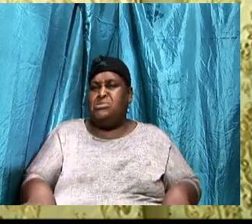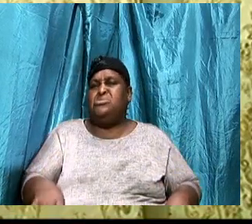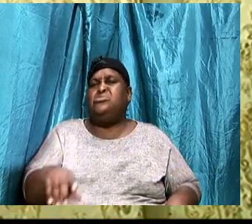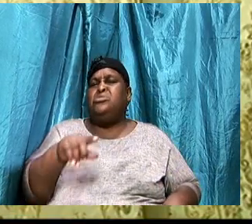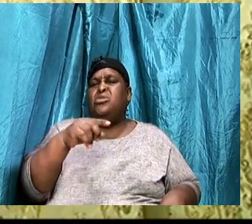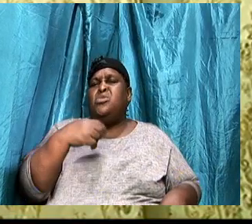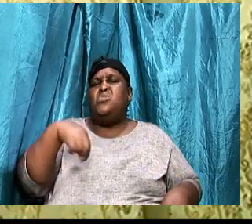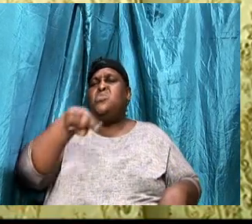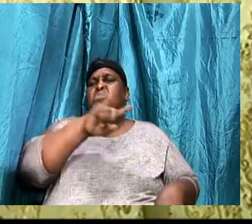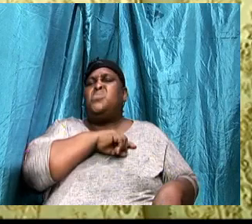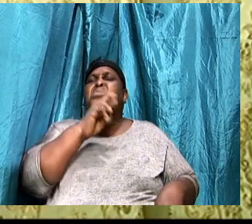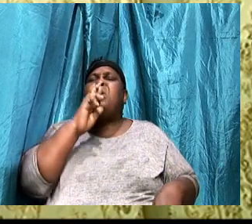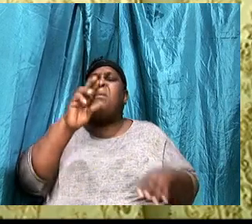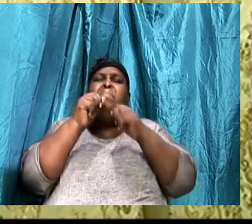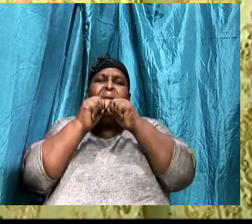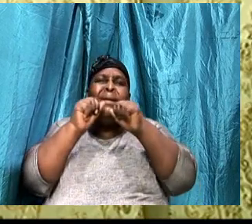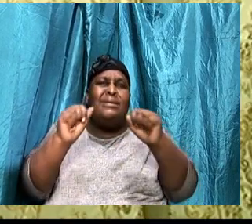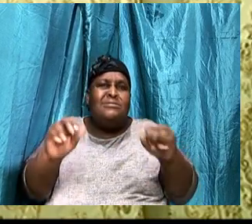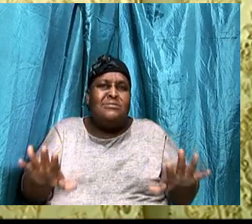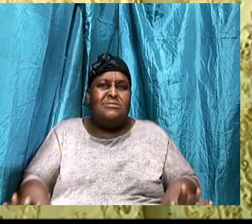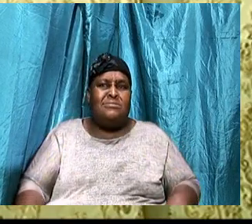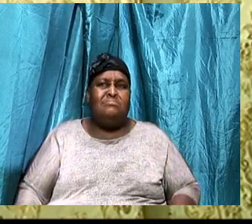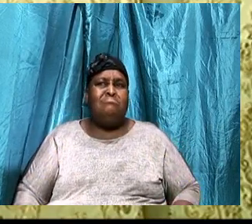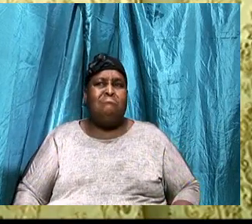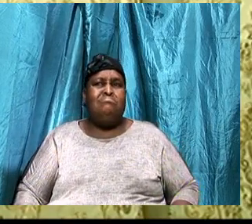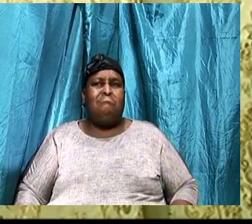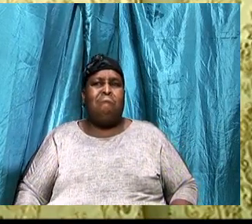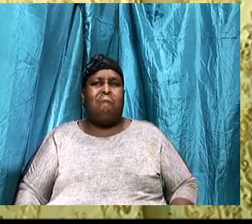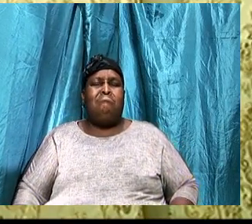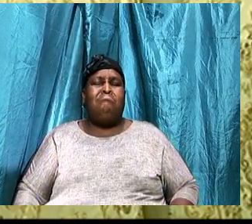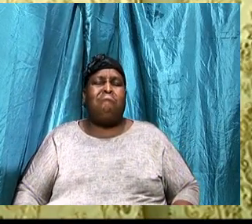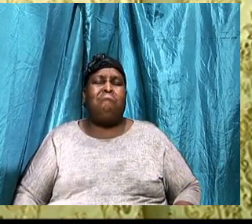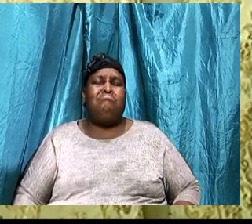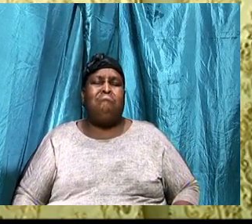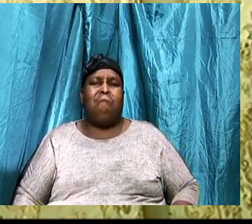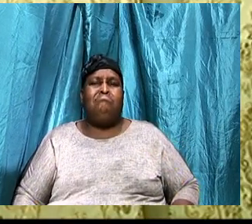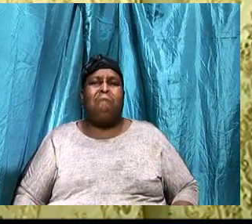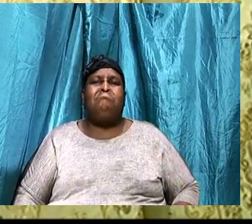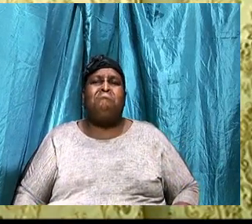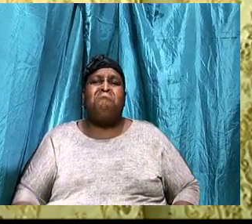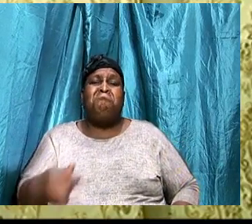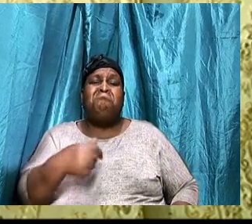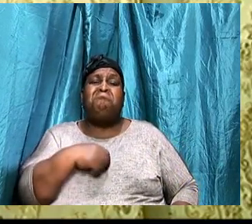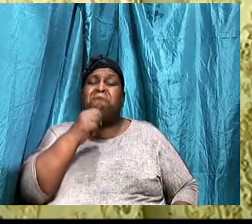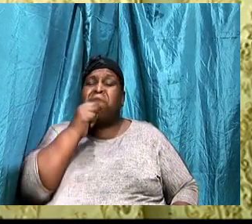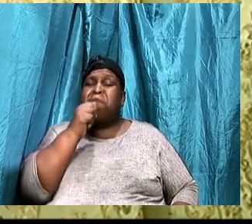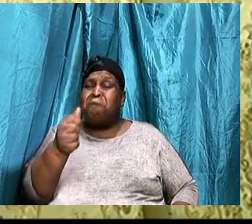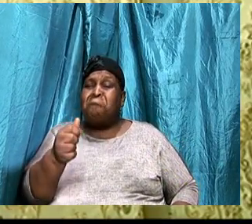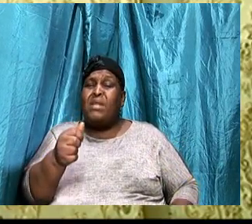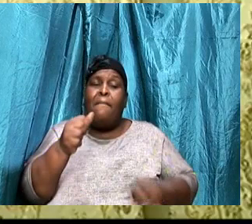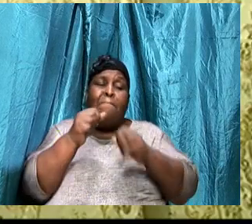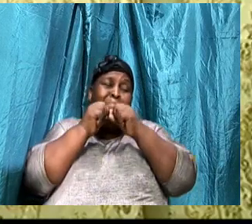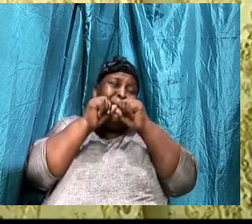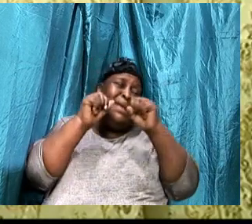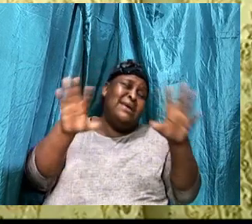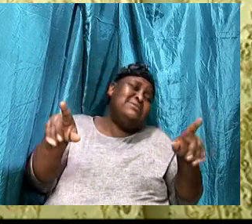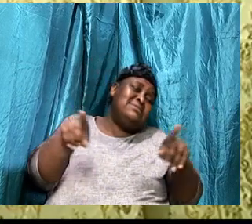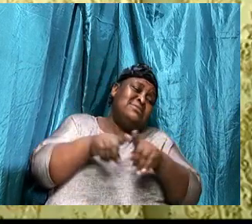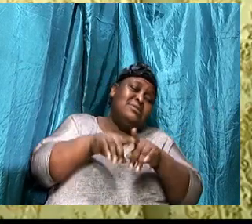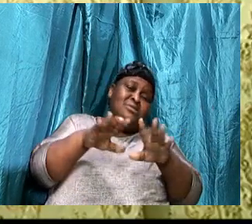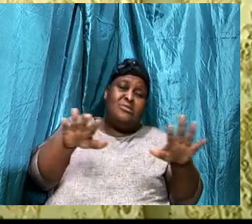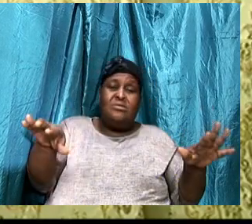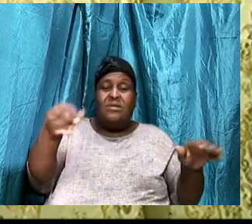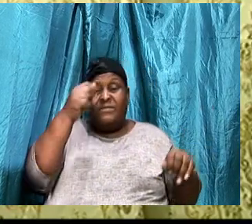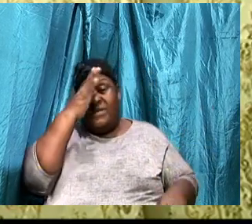And you might want to hear me tell you, Oh bless the name of God, That I am, Blessed, As a child of